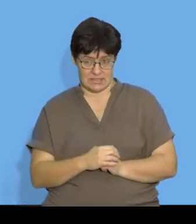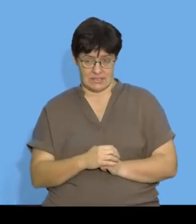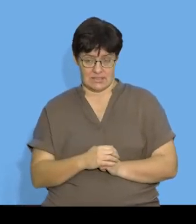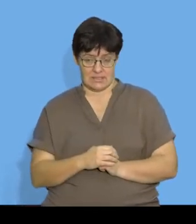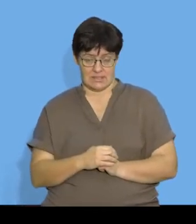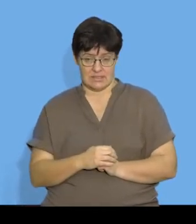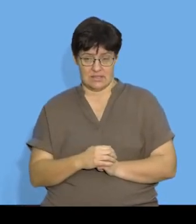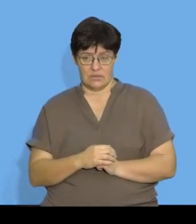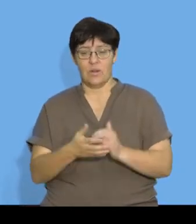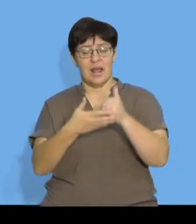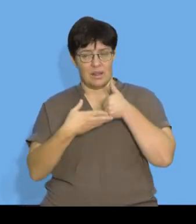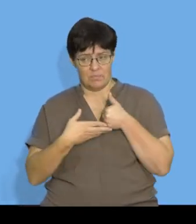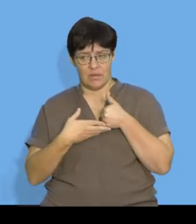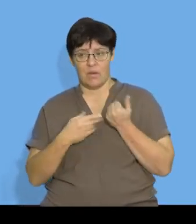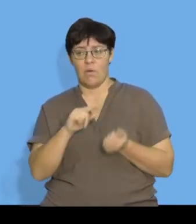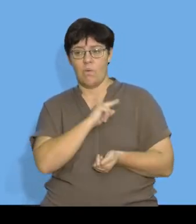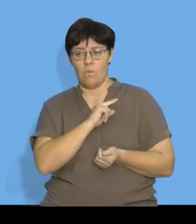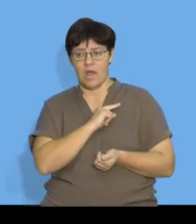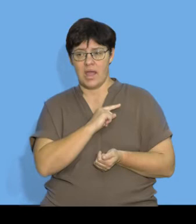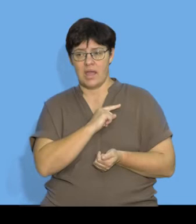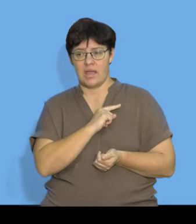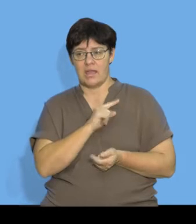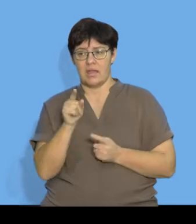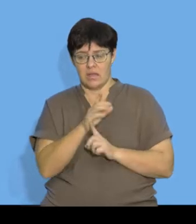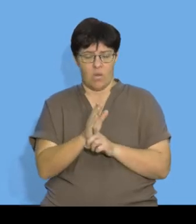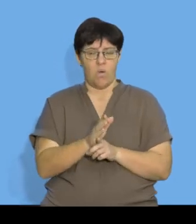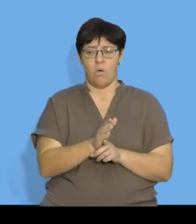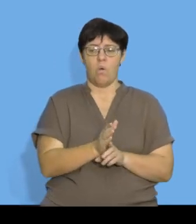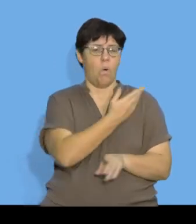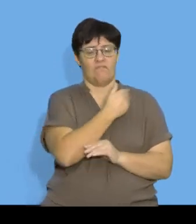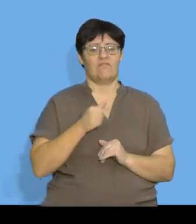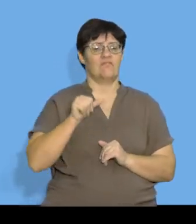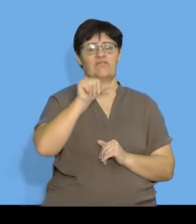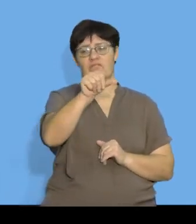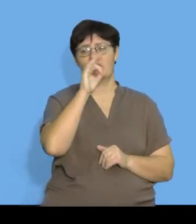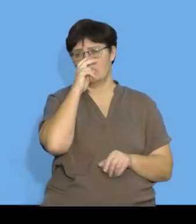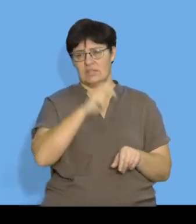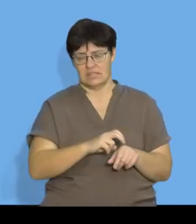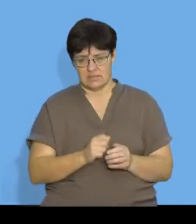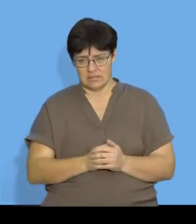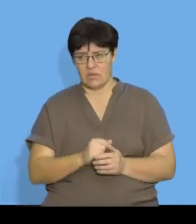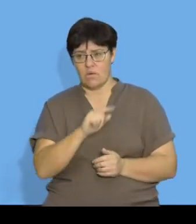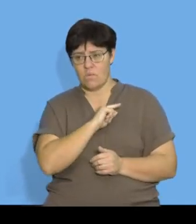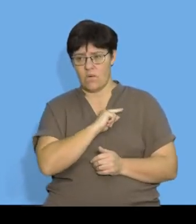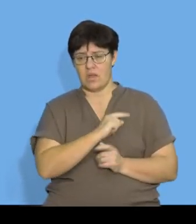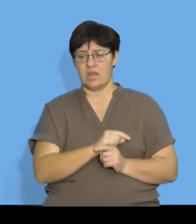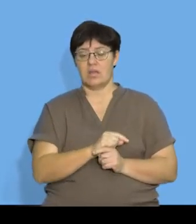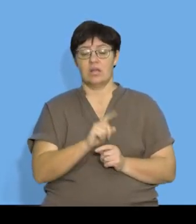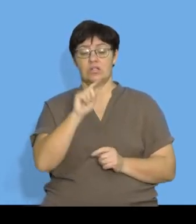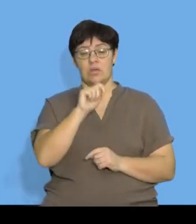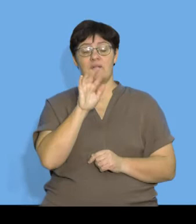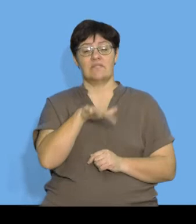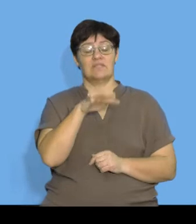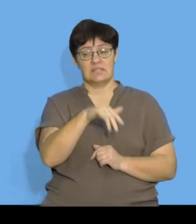And this is going to help me because I can actually skip this step moving forward because I could say that term 15